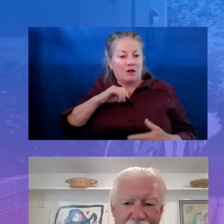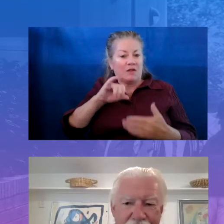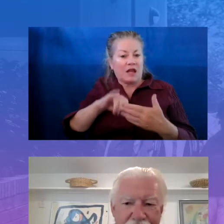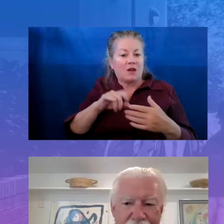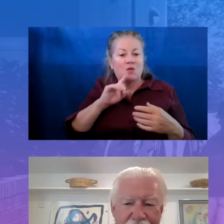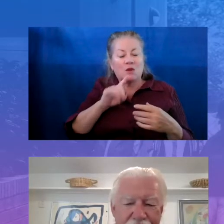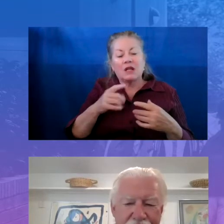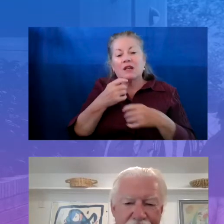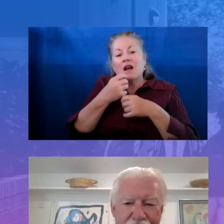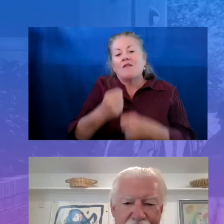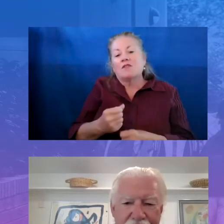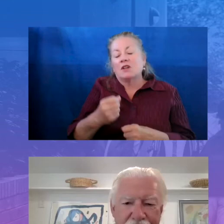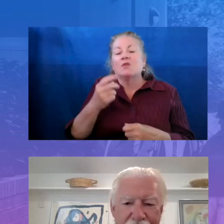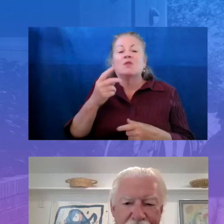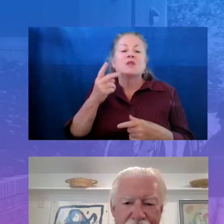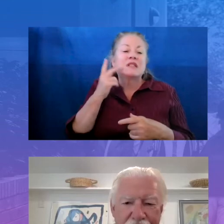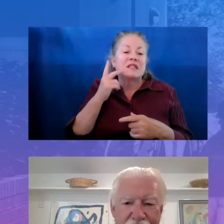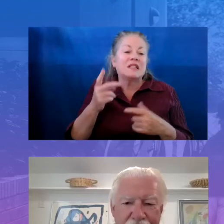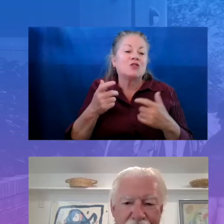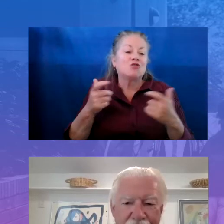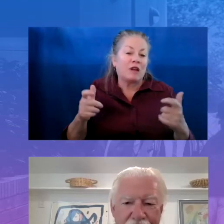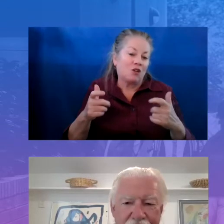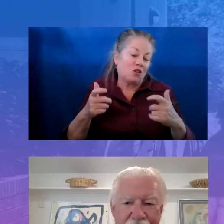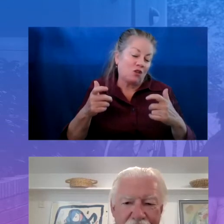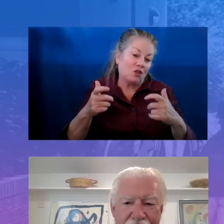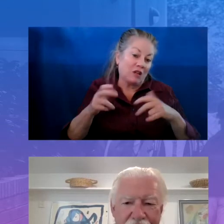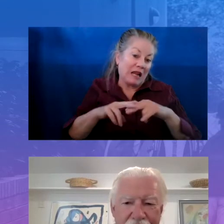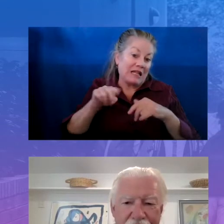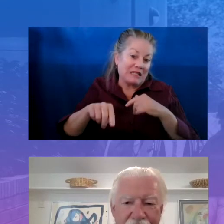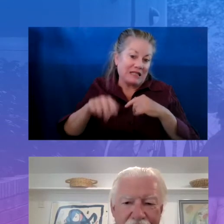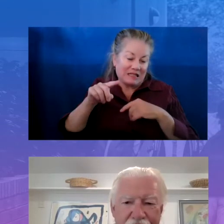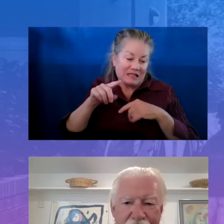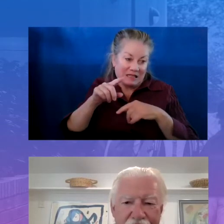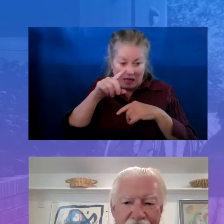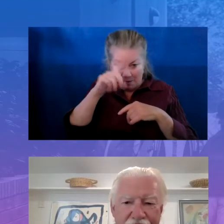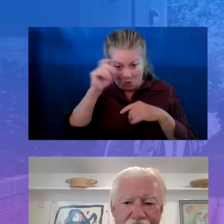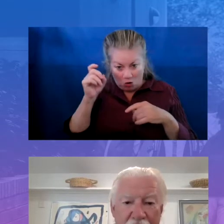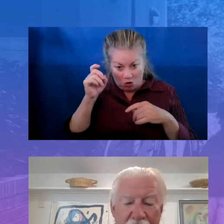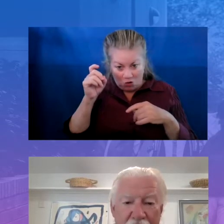gains this summer with the improvements that we're making.